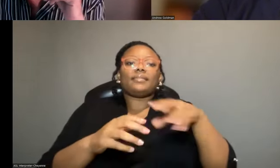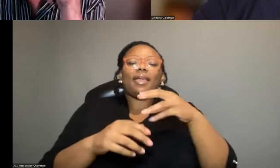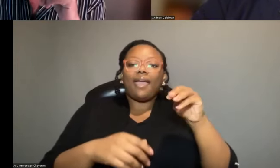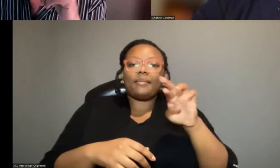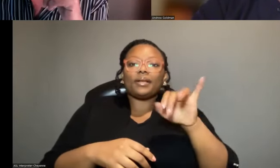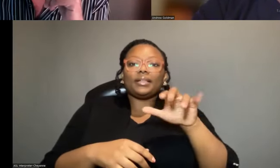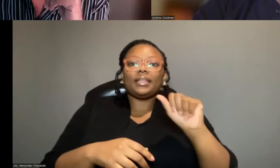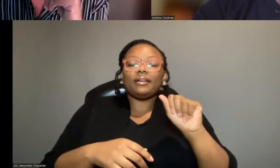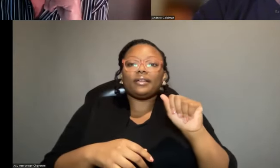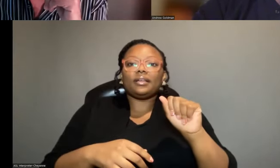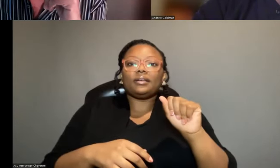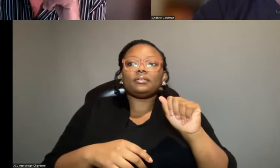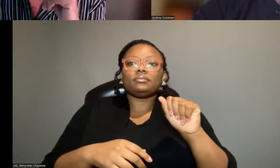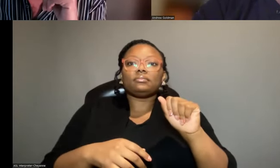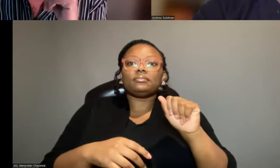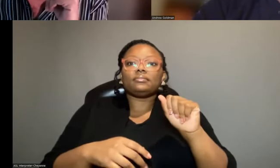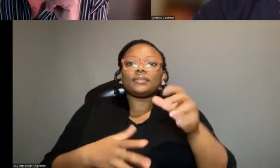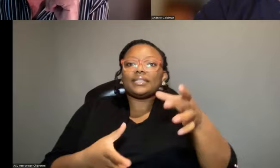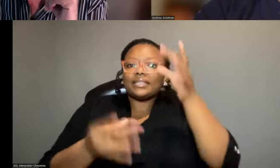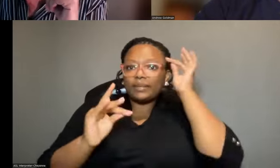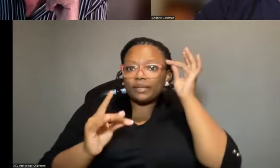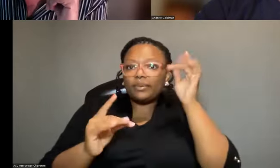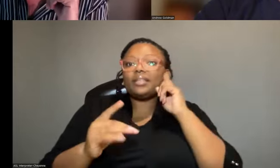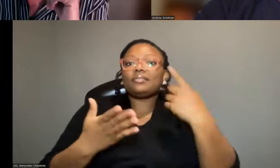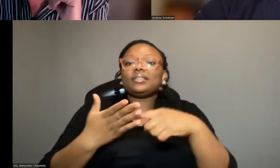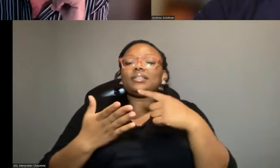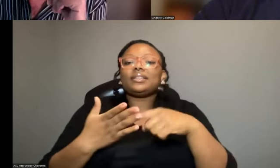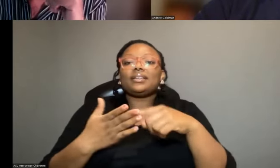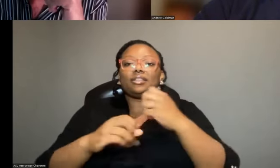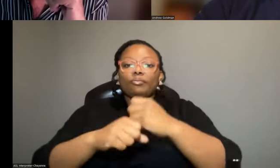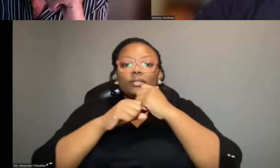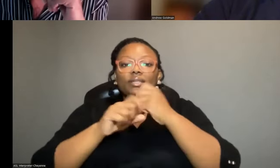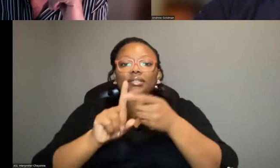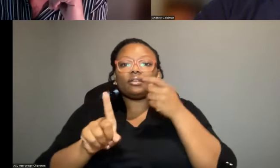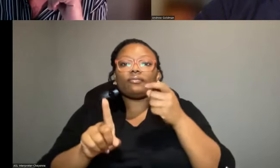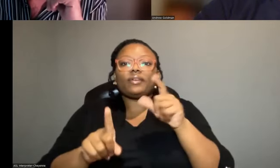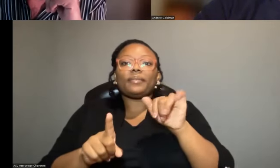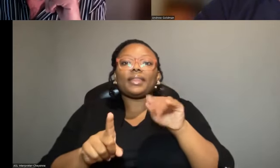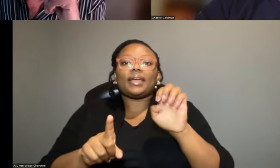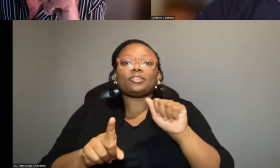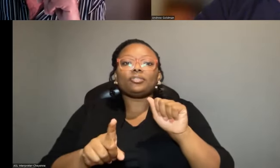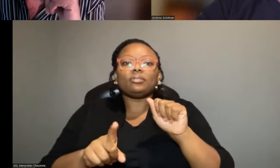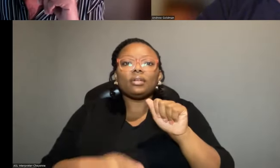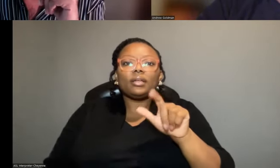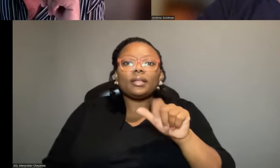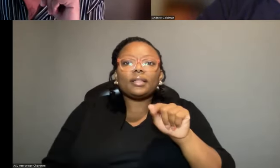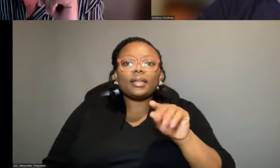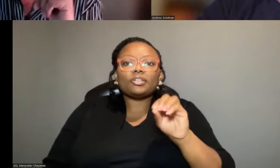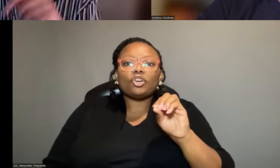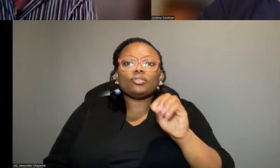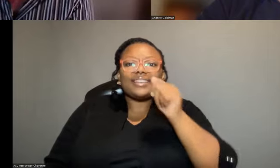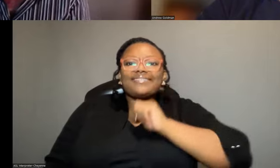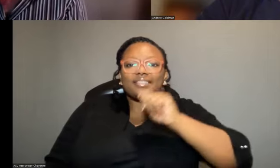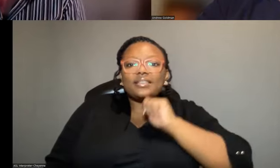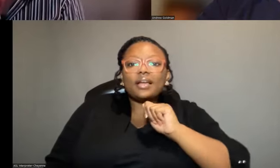Fulani of Mali, which discusses the slight protection from malaria provided by lactose intolerance. This particular study is on